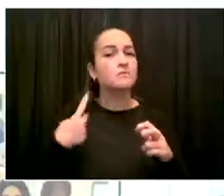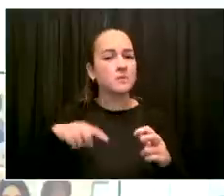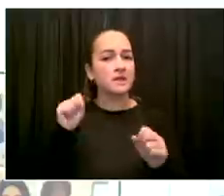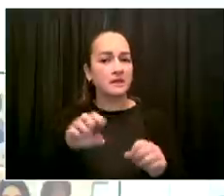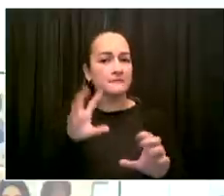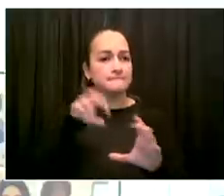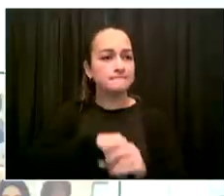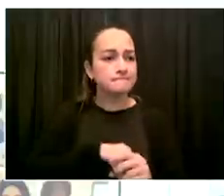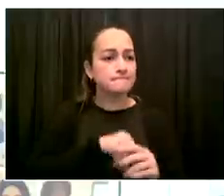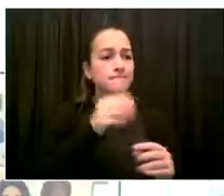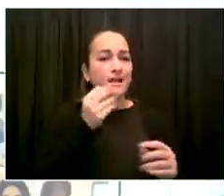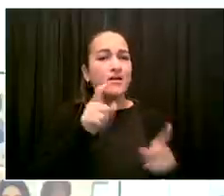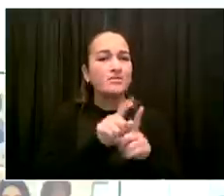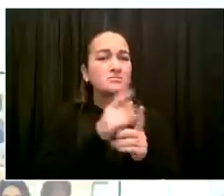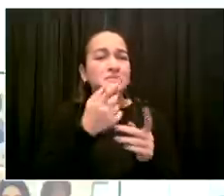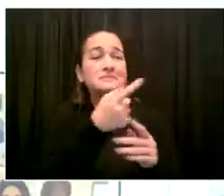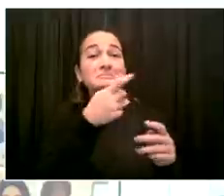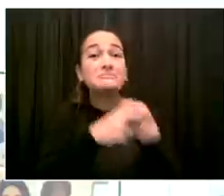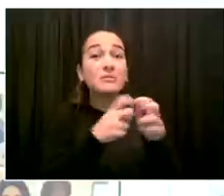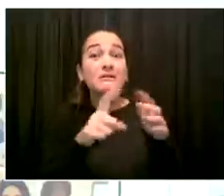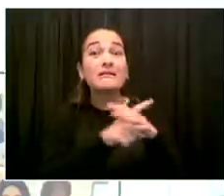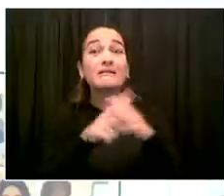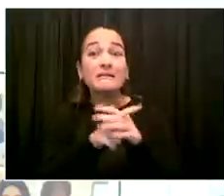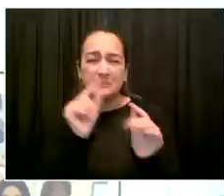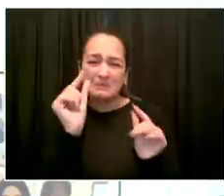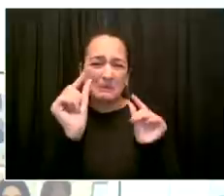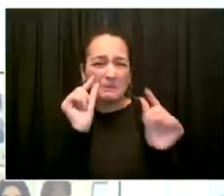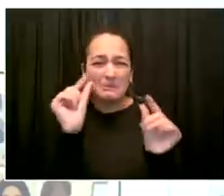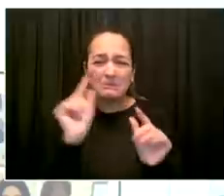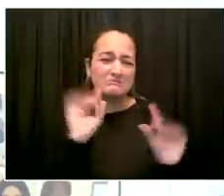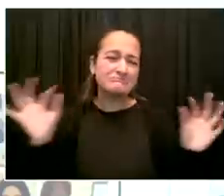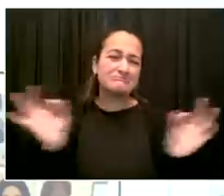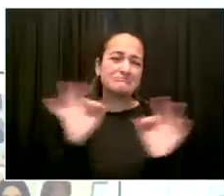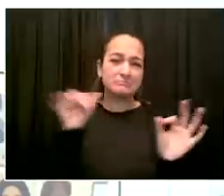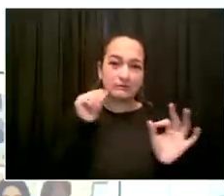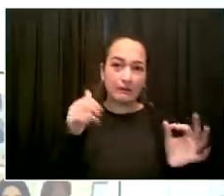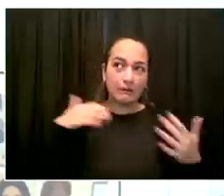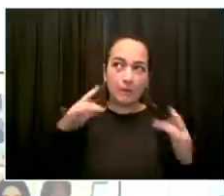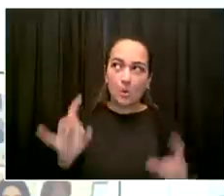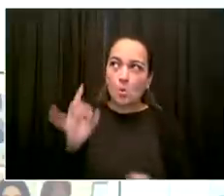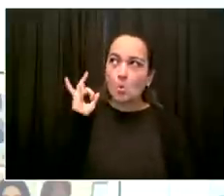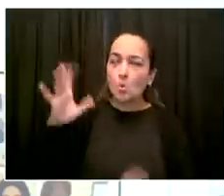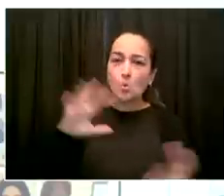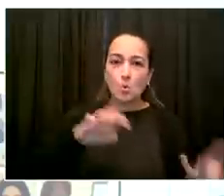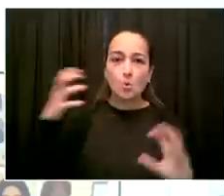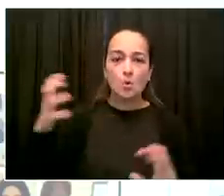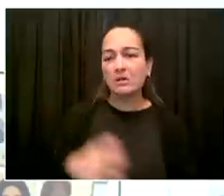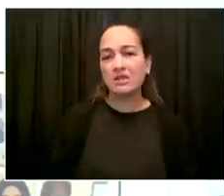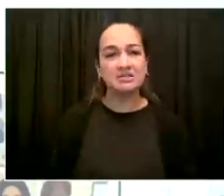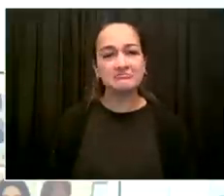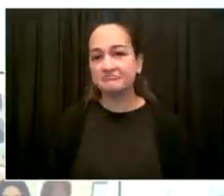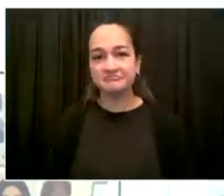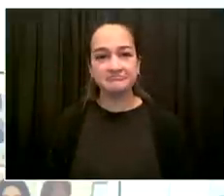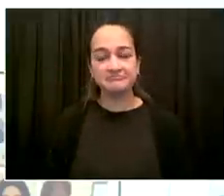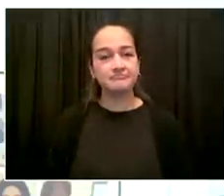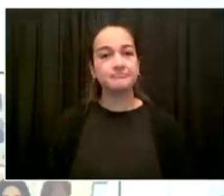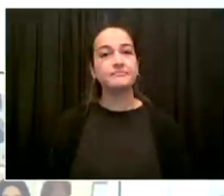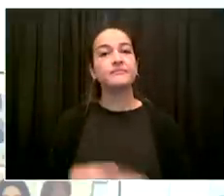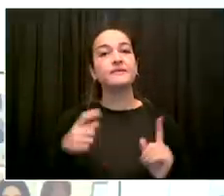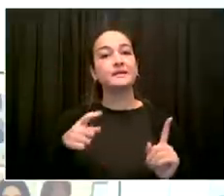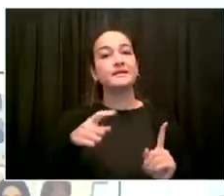is most important, that's intensive care units or, you know, the operating rooms are adequately staffed.